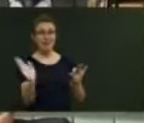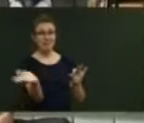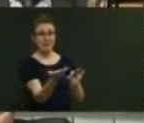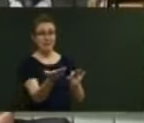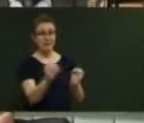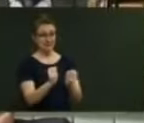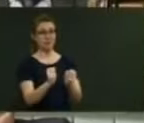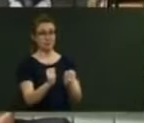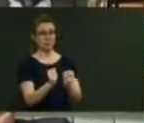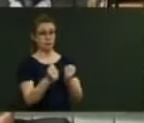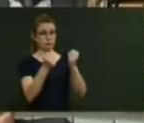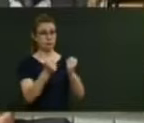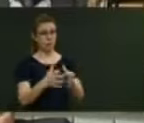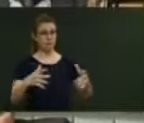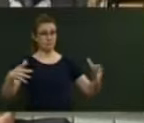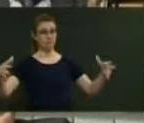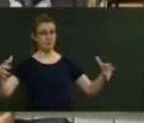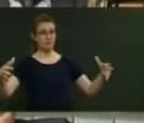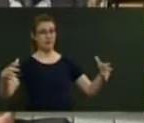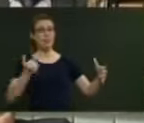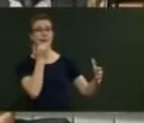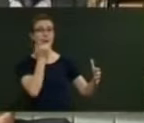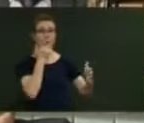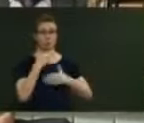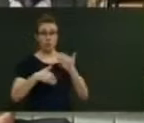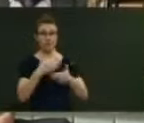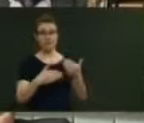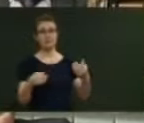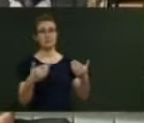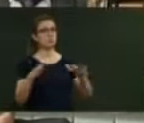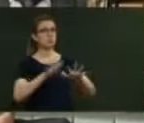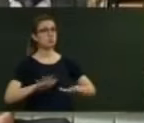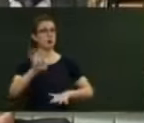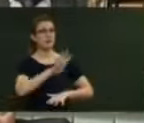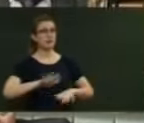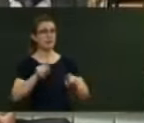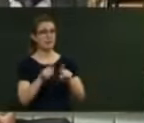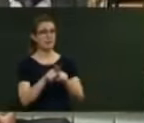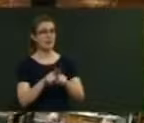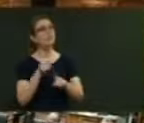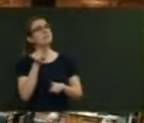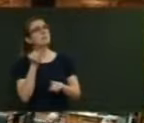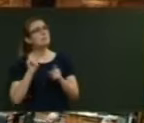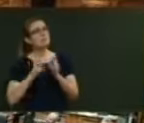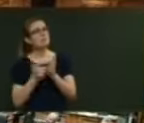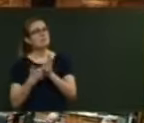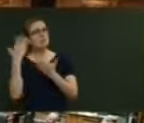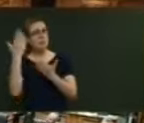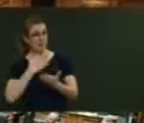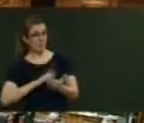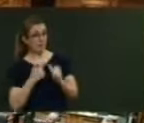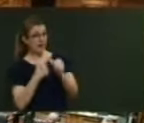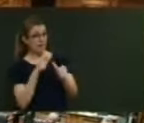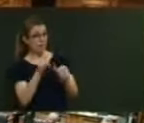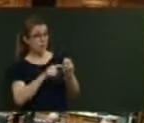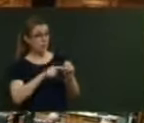that's processed here is approximately the same. Order. Mr Speaker, do they want an answer to the question they for? Order. Would the